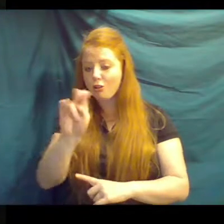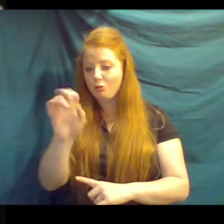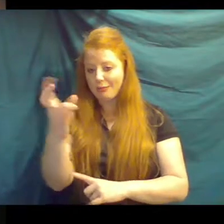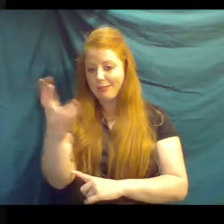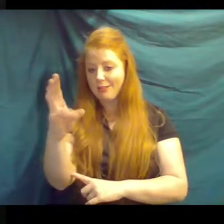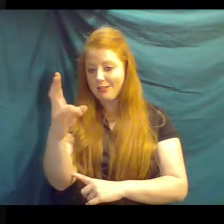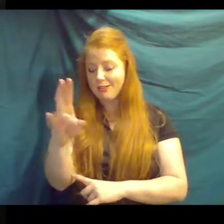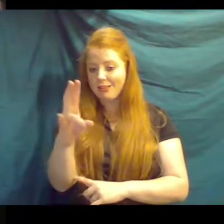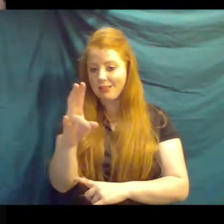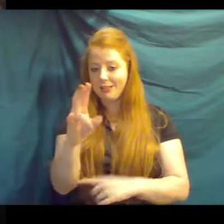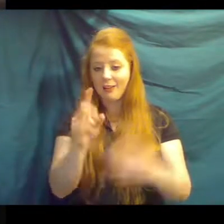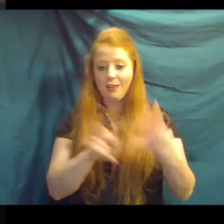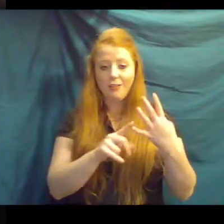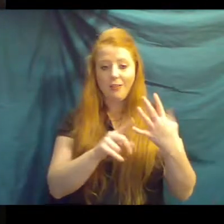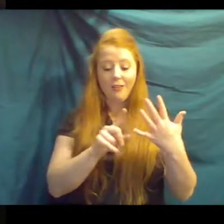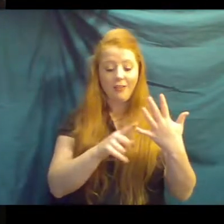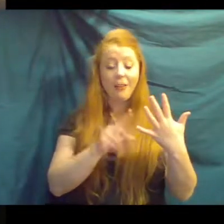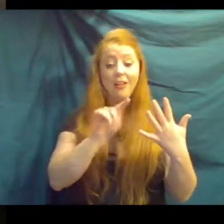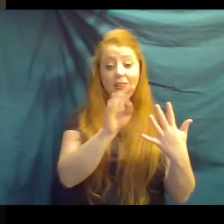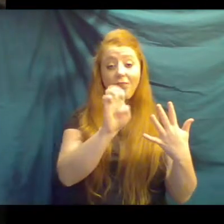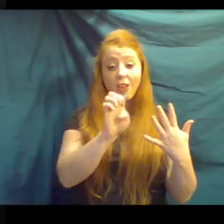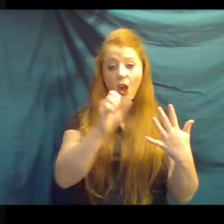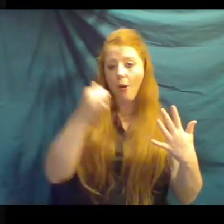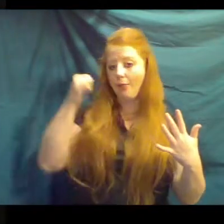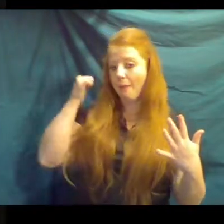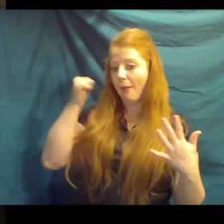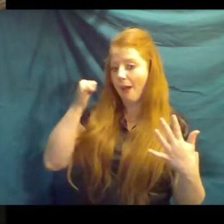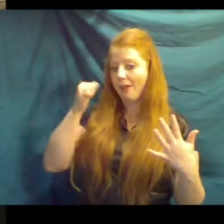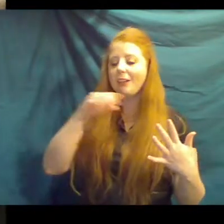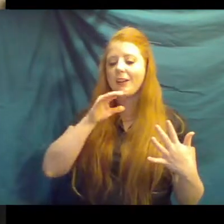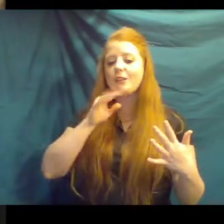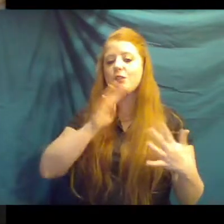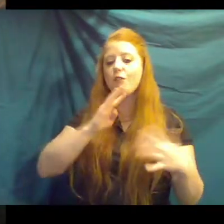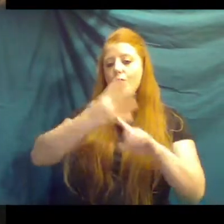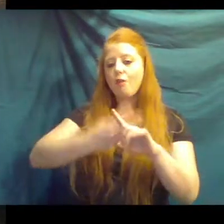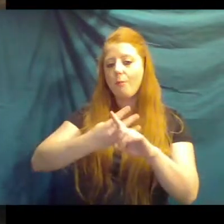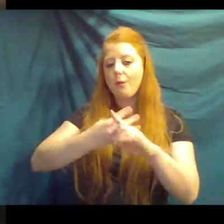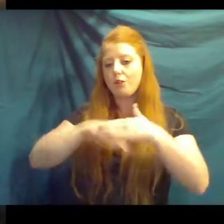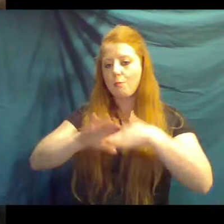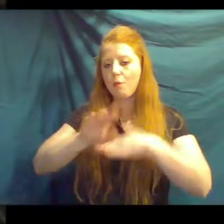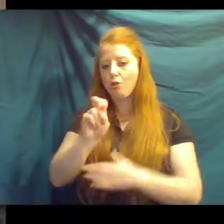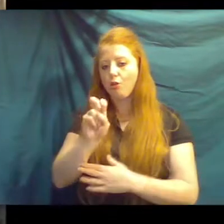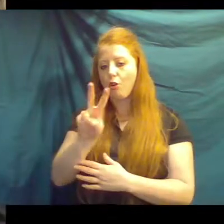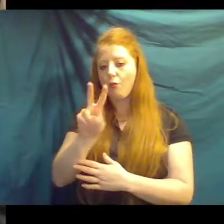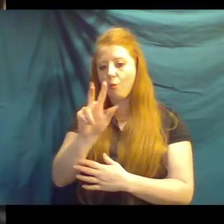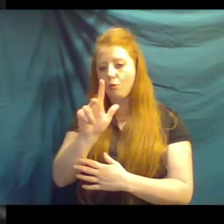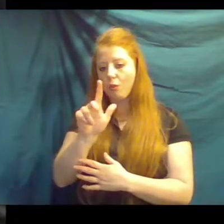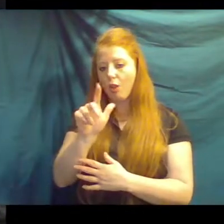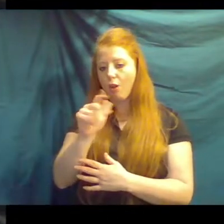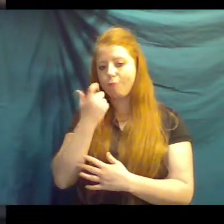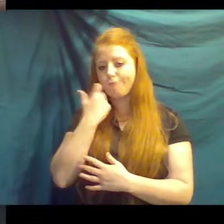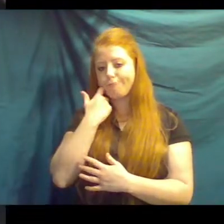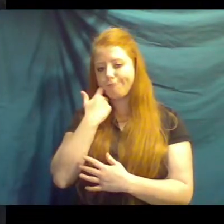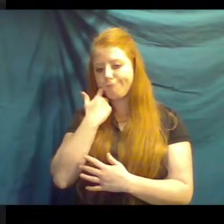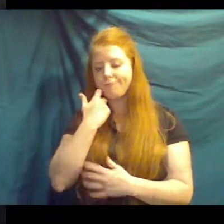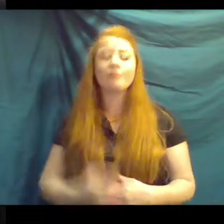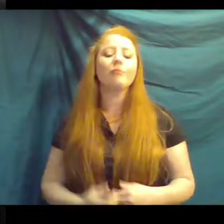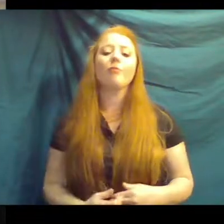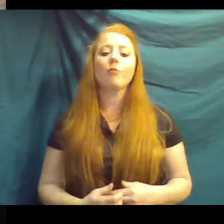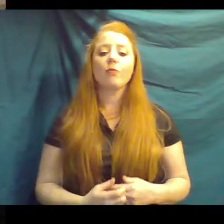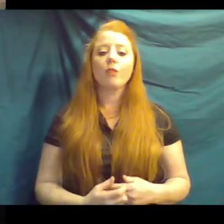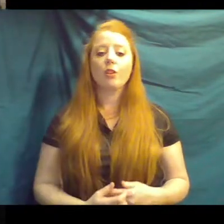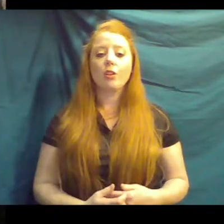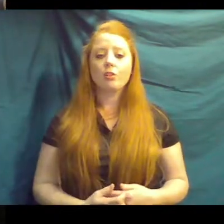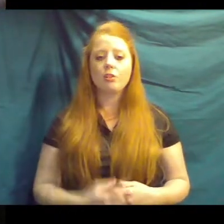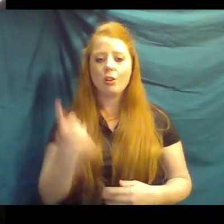Theo back in the back is only four months old. He was born November 23rd. Something really crazy about giraffes